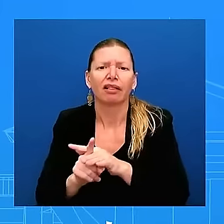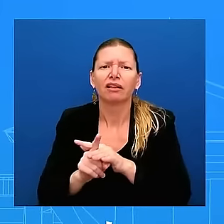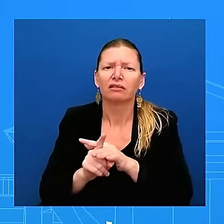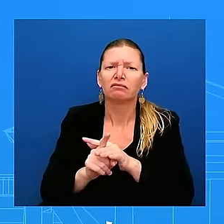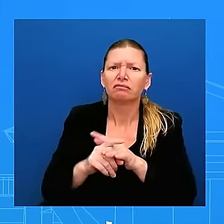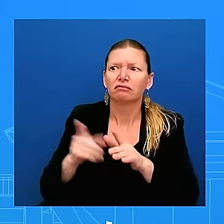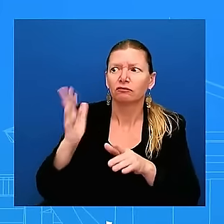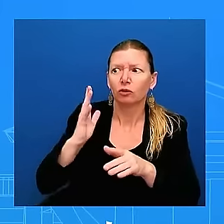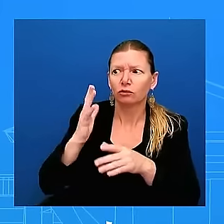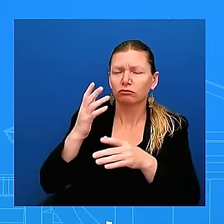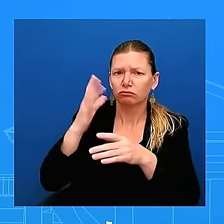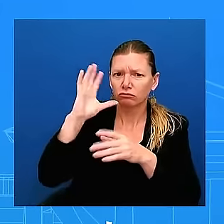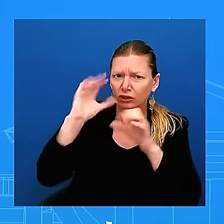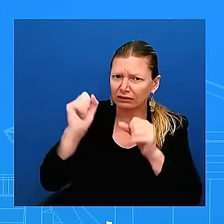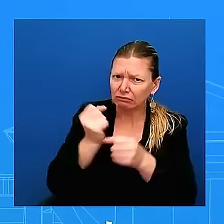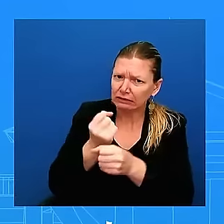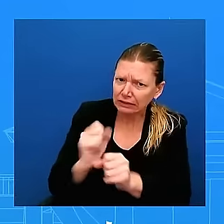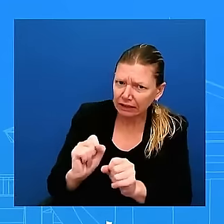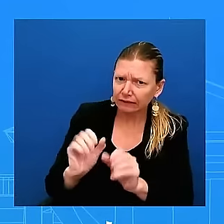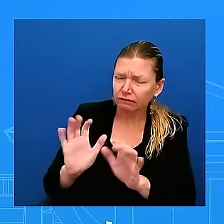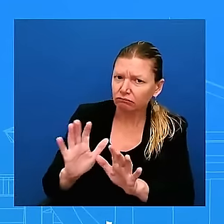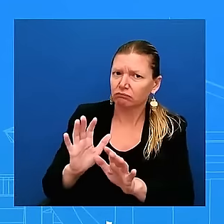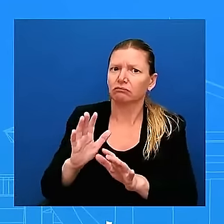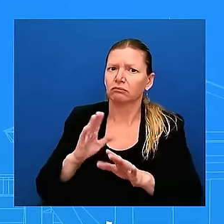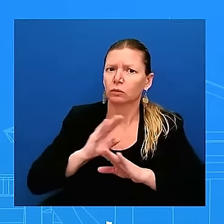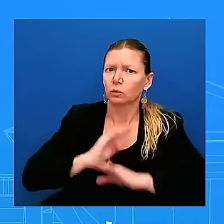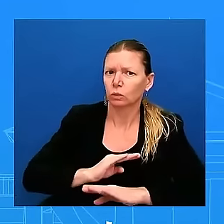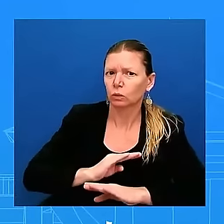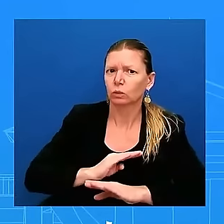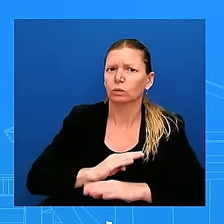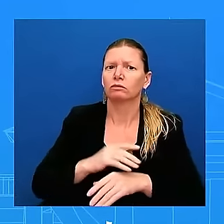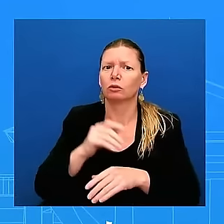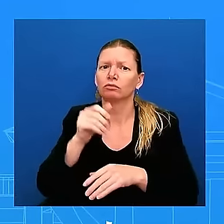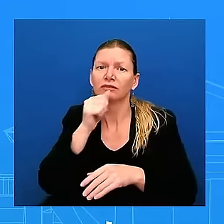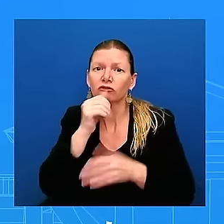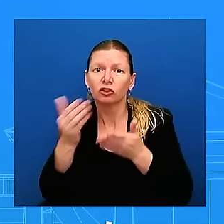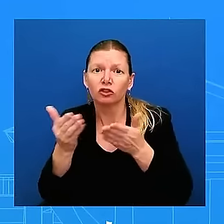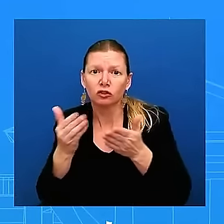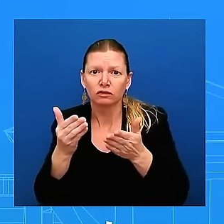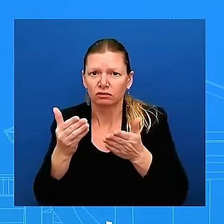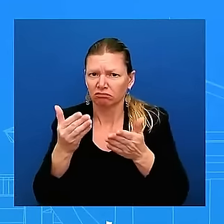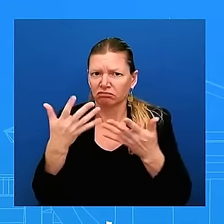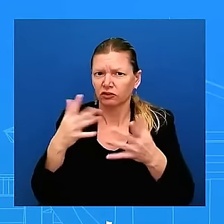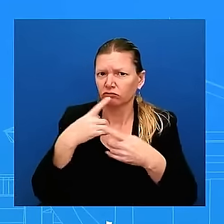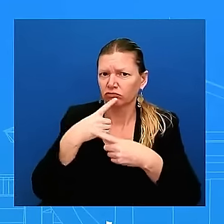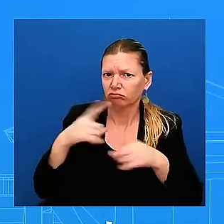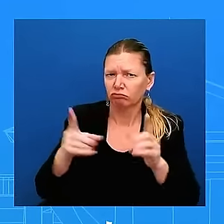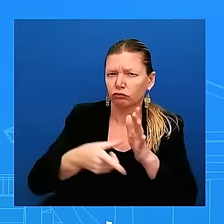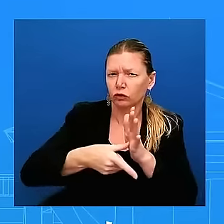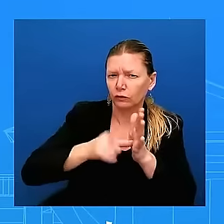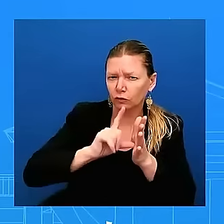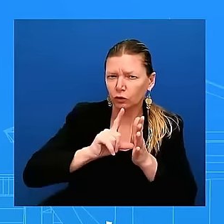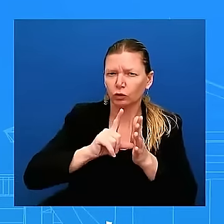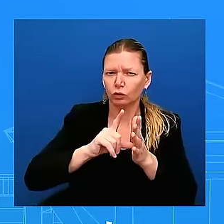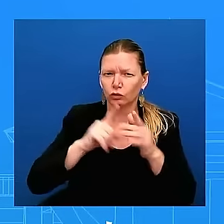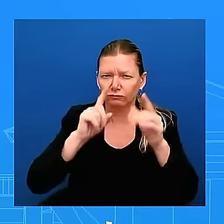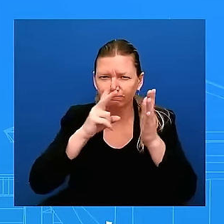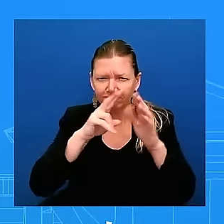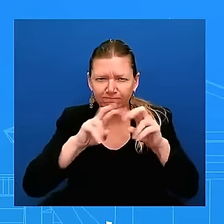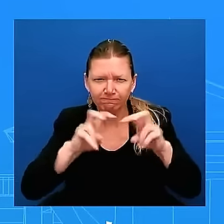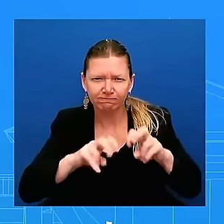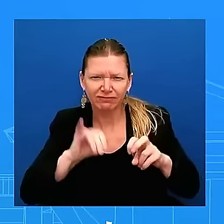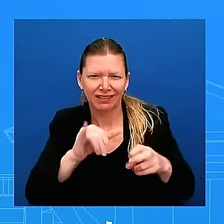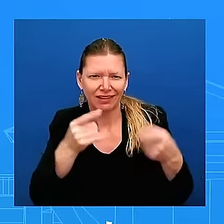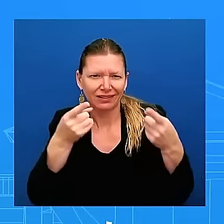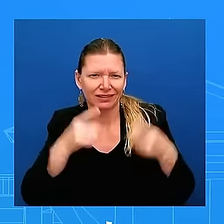has already announced a review uh into the incident into what happened uh and so as we have said many times the men